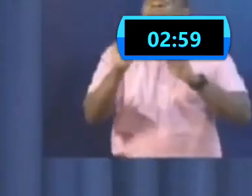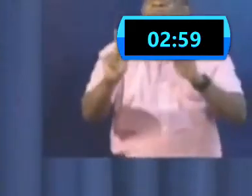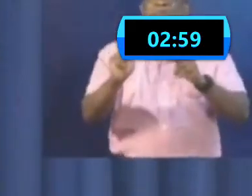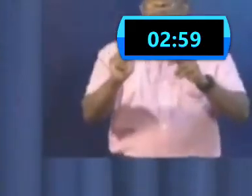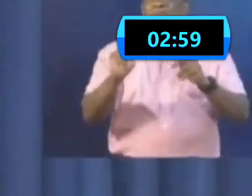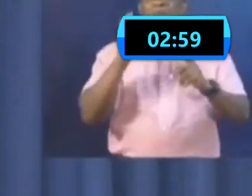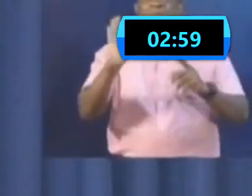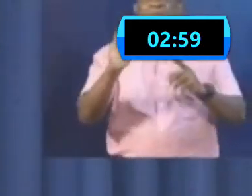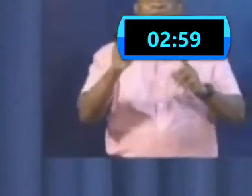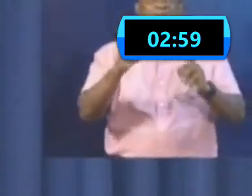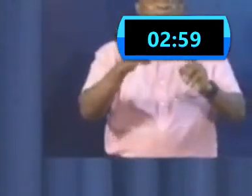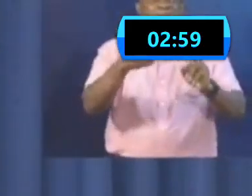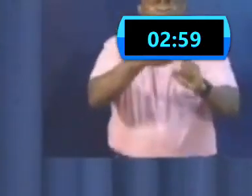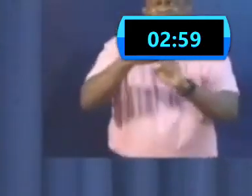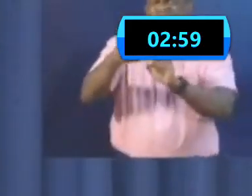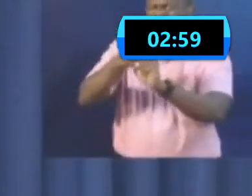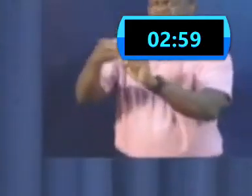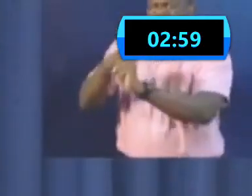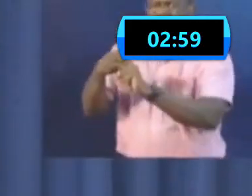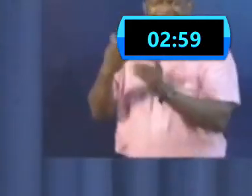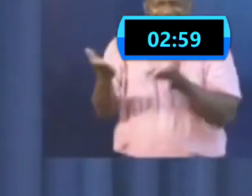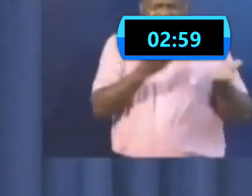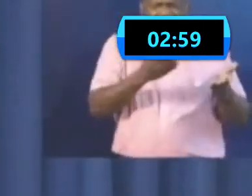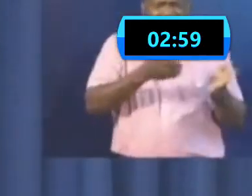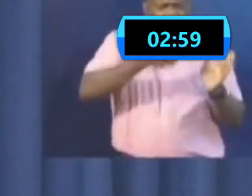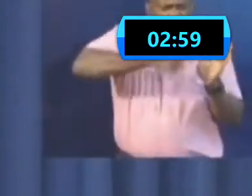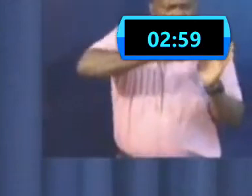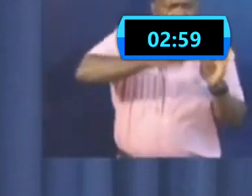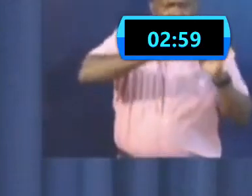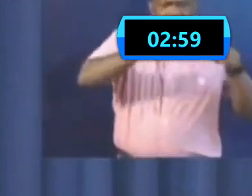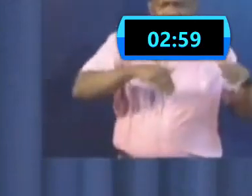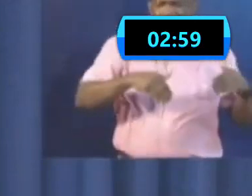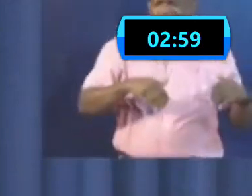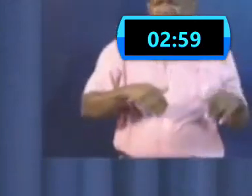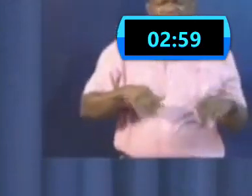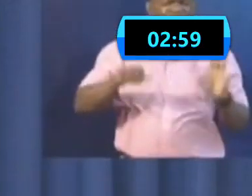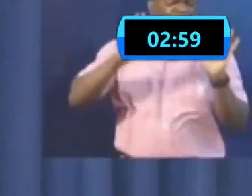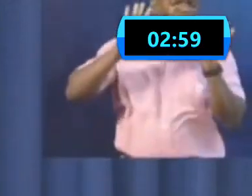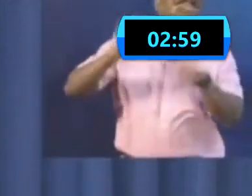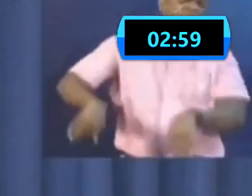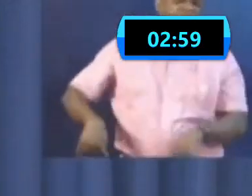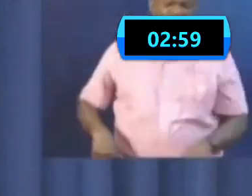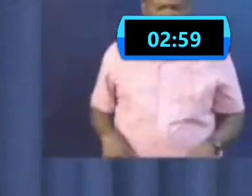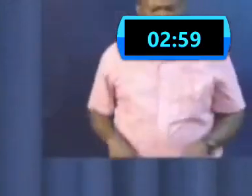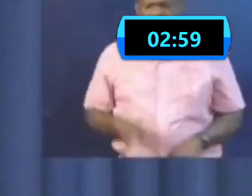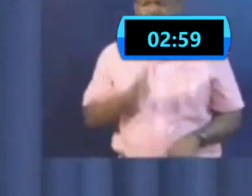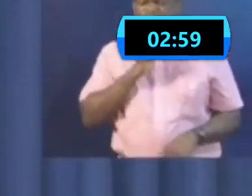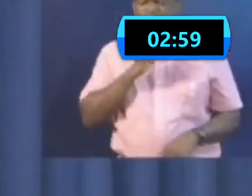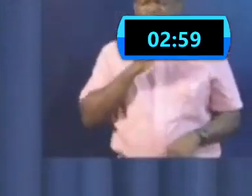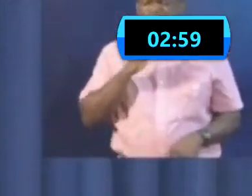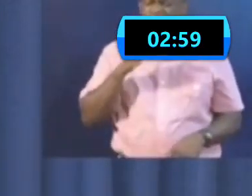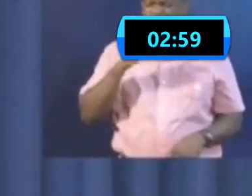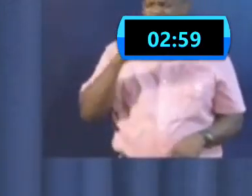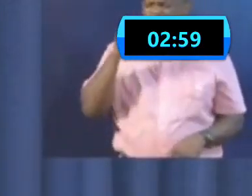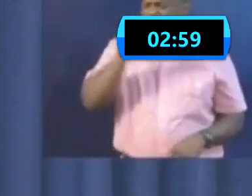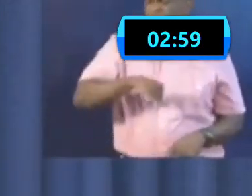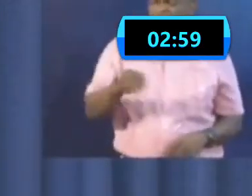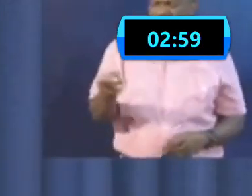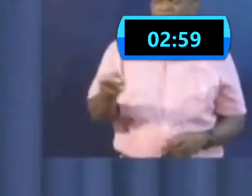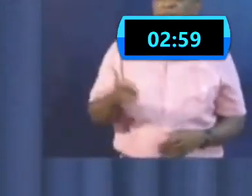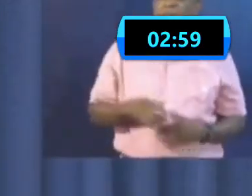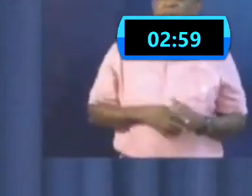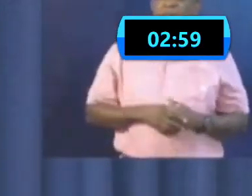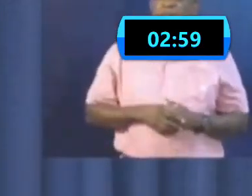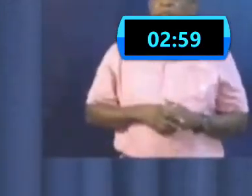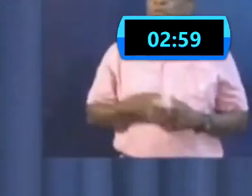But don't pay any attention to that. That is just trying to make argument for argument's sake. Because let's face it, we have a law against